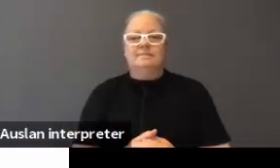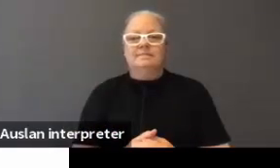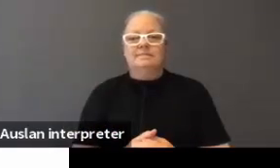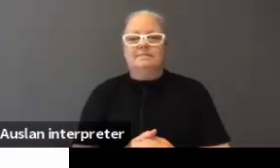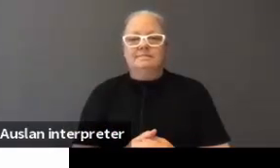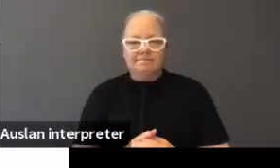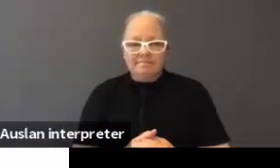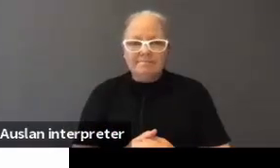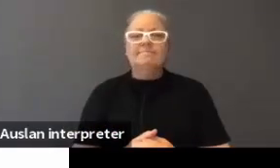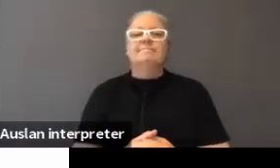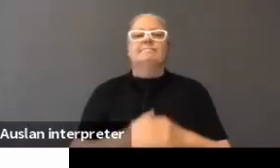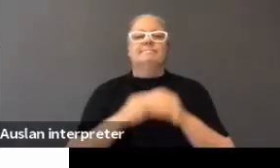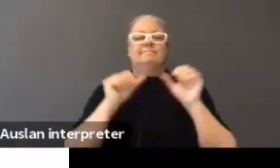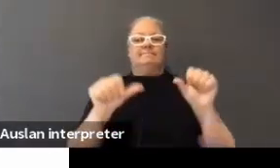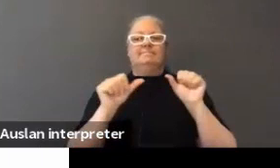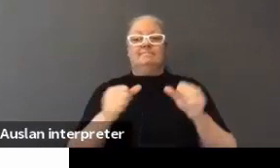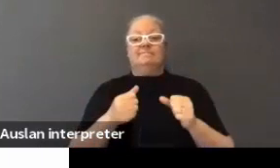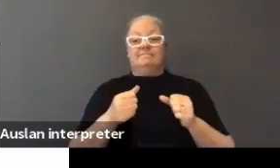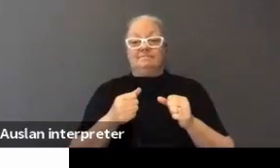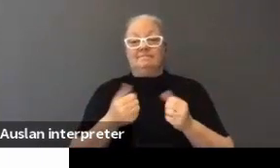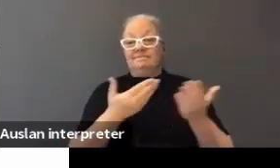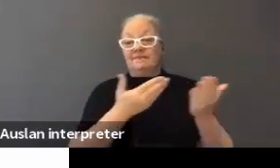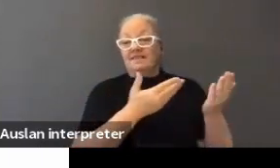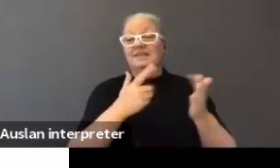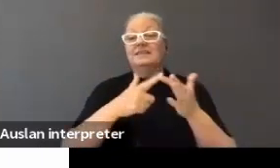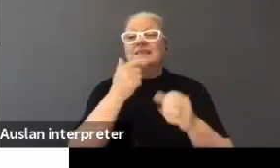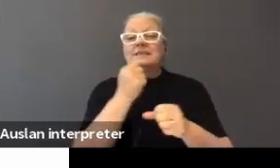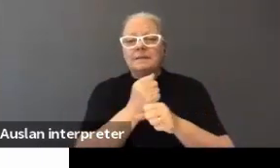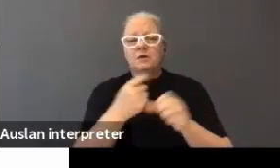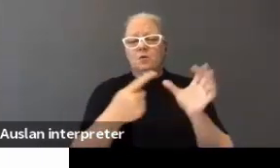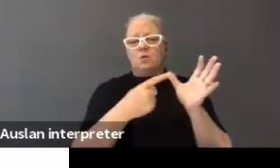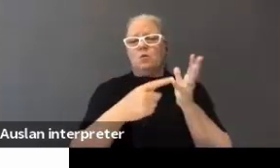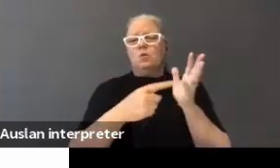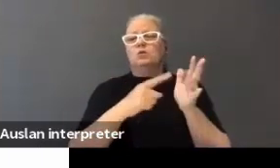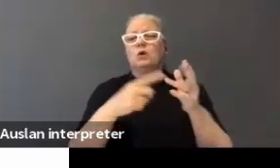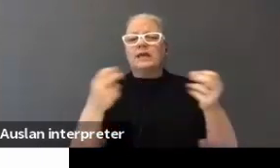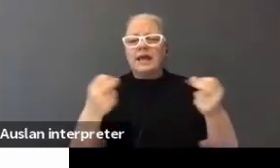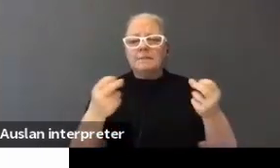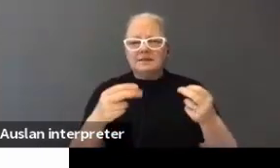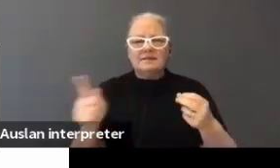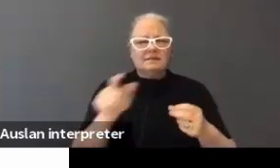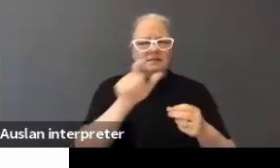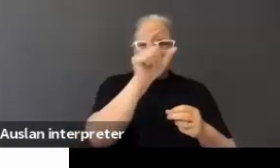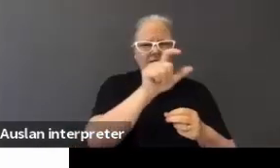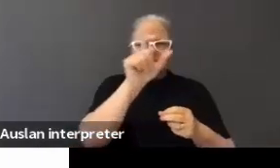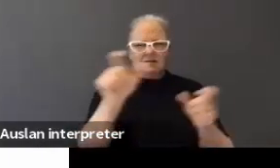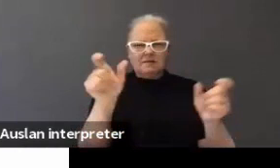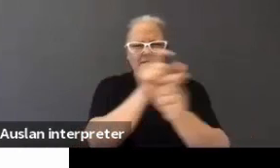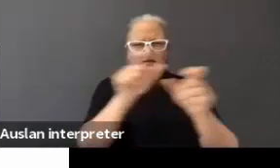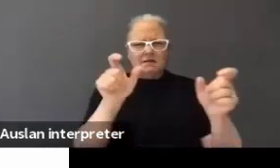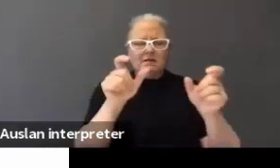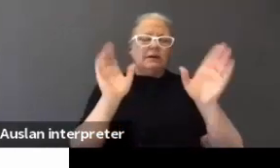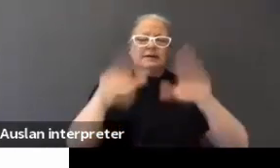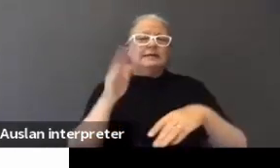Okay, so that's an example of auto captioning and the slides are in slightly different order to what I have, but that's okay.